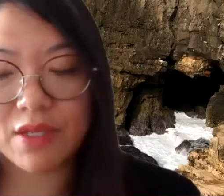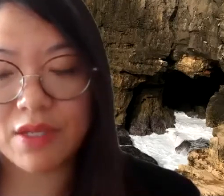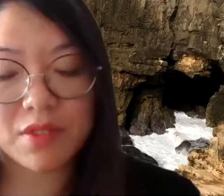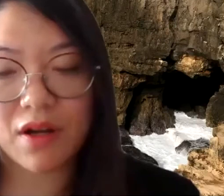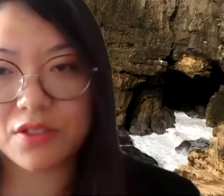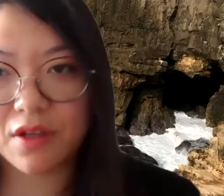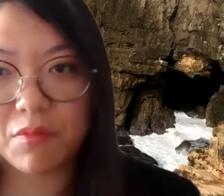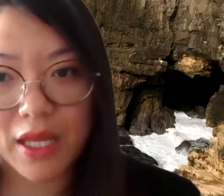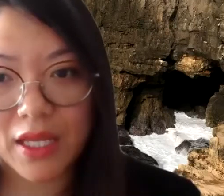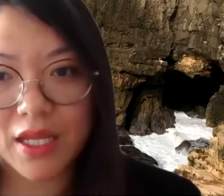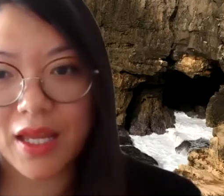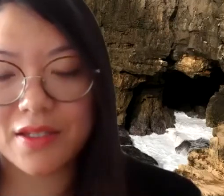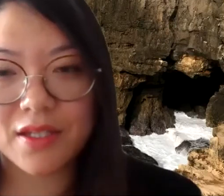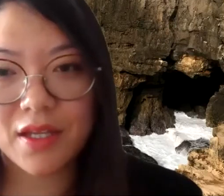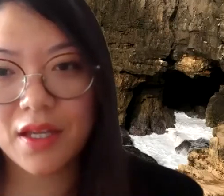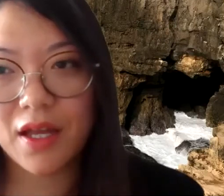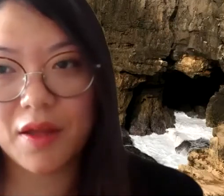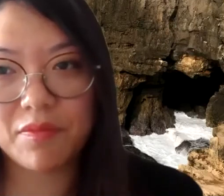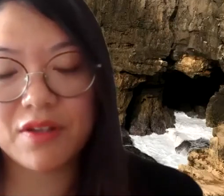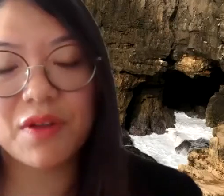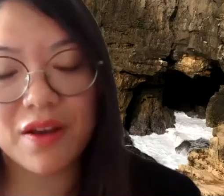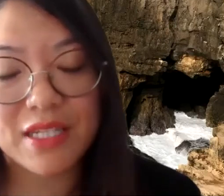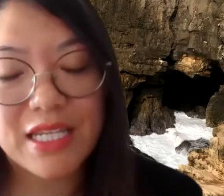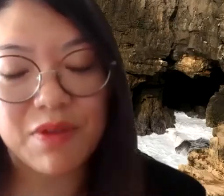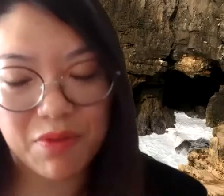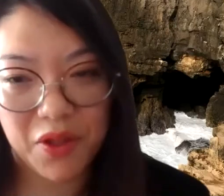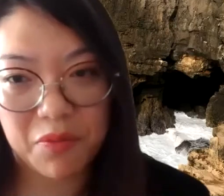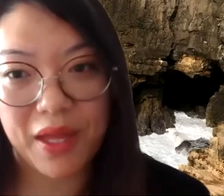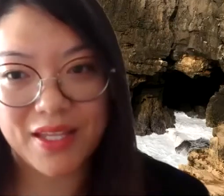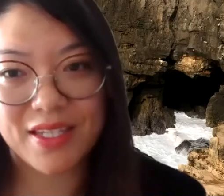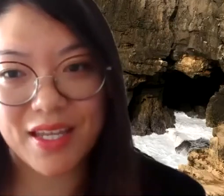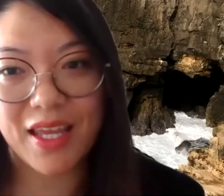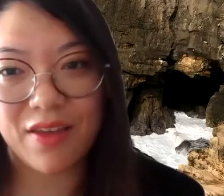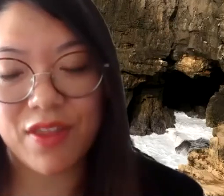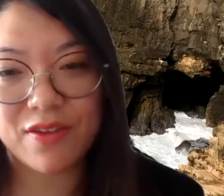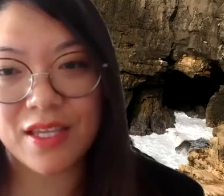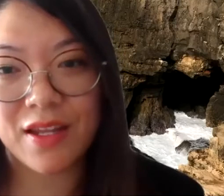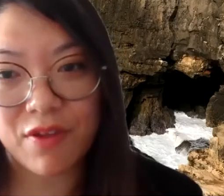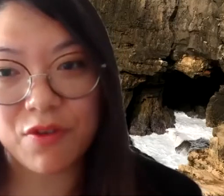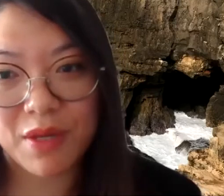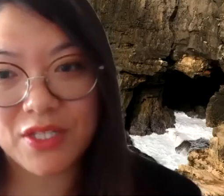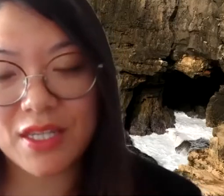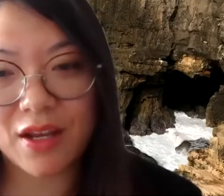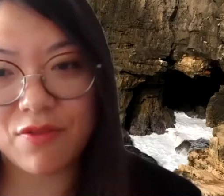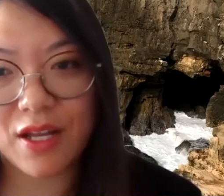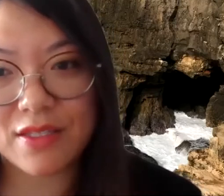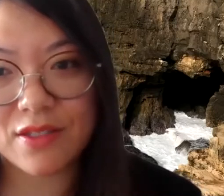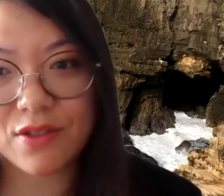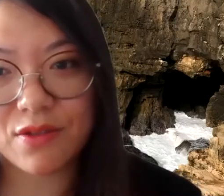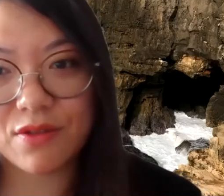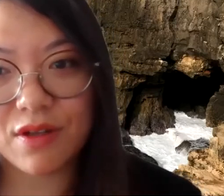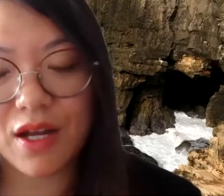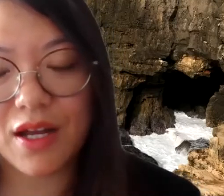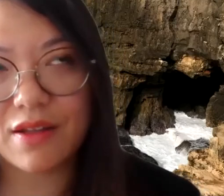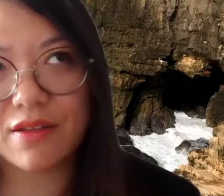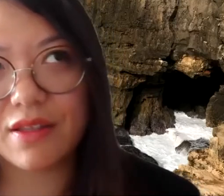someone comes across your complaint, and there's no guarantees we will, but if there's enough information in there for us